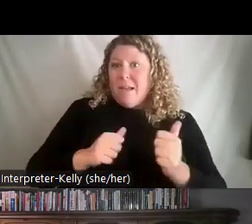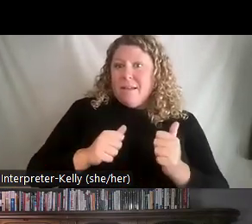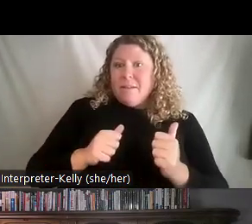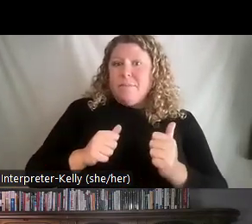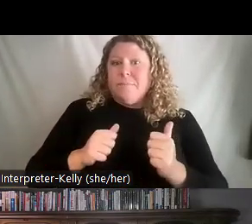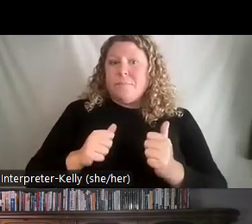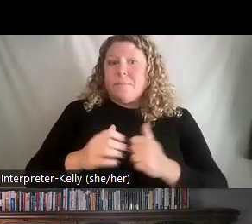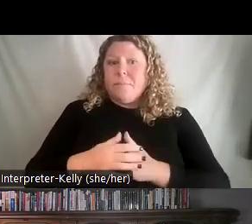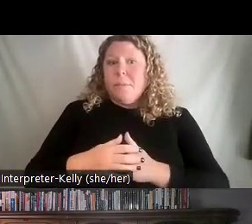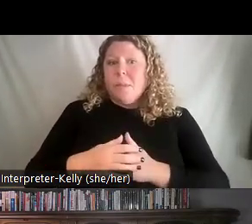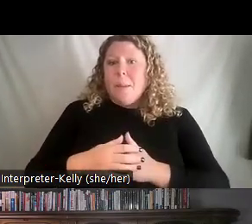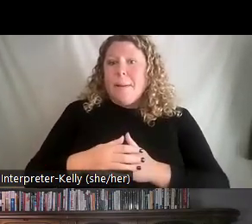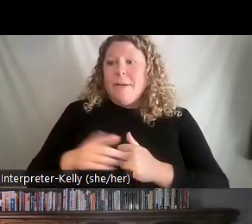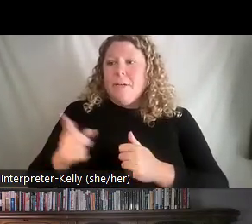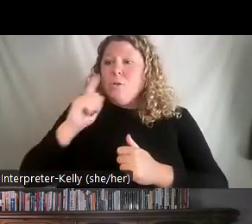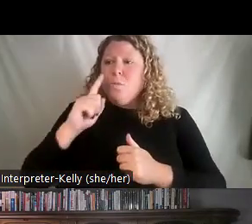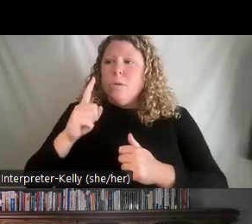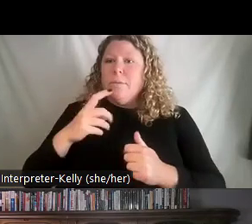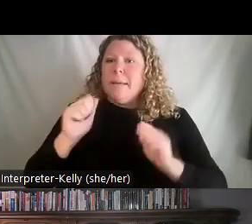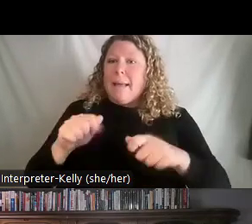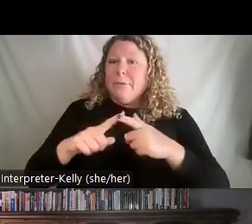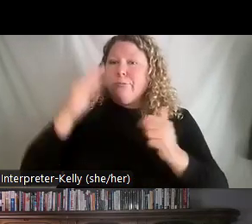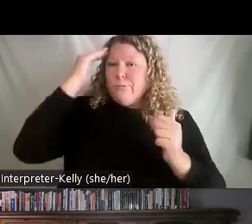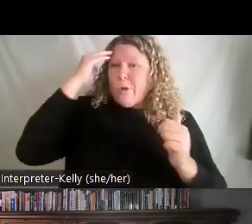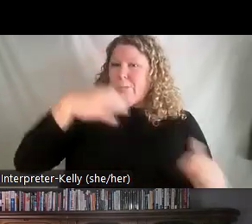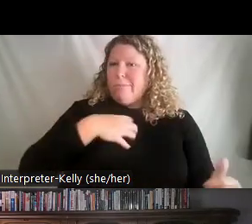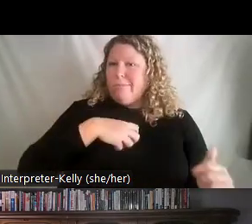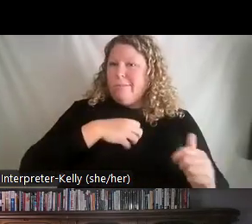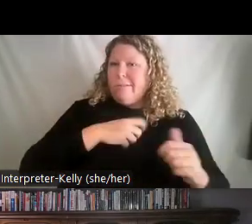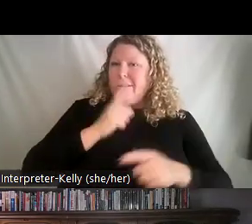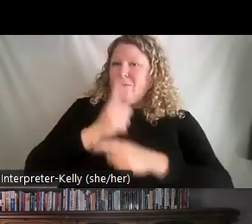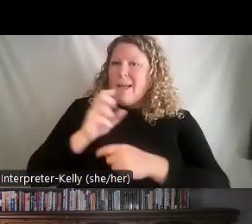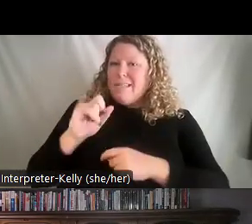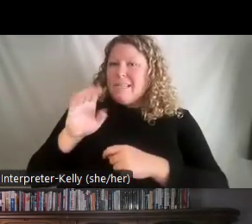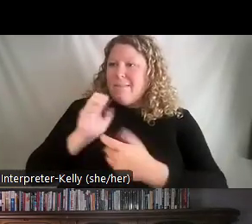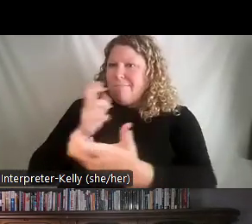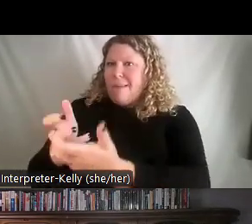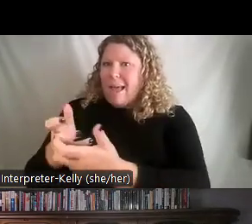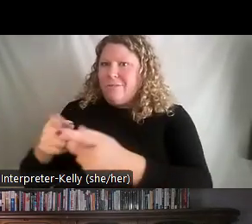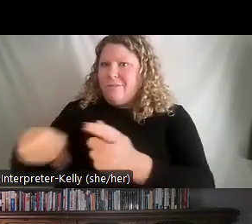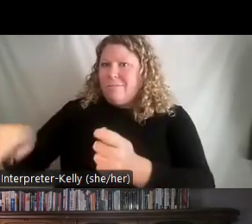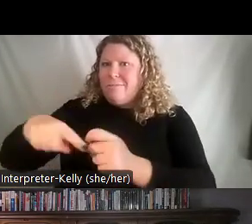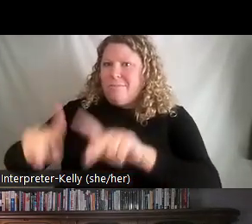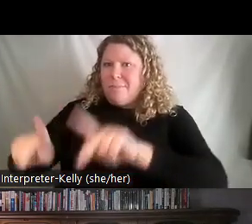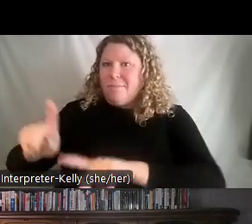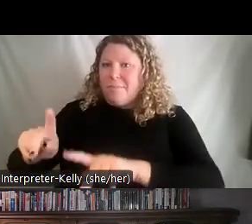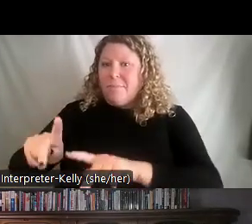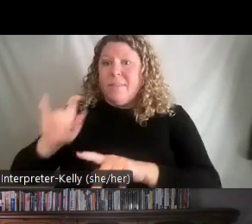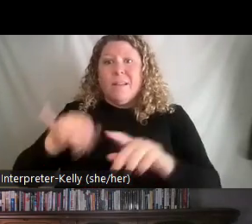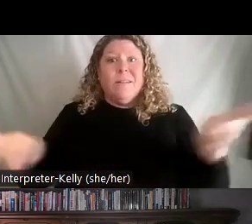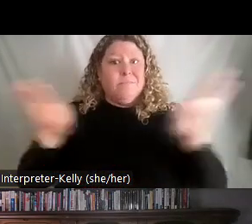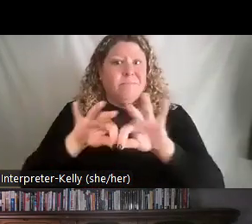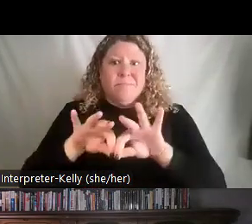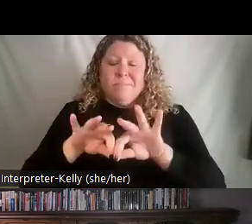you're going to pick the right style to show up and meet the people where they're at. And this is huge because what happens is